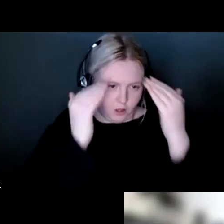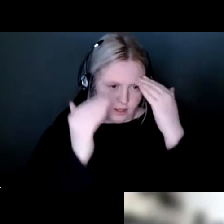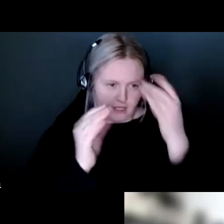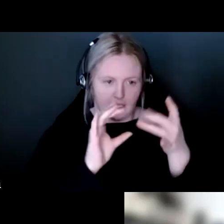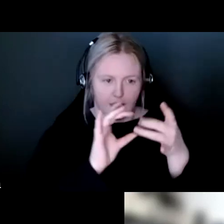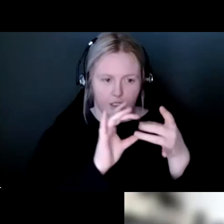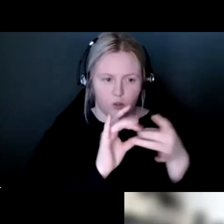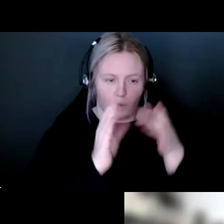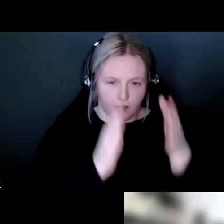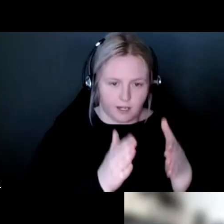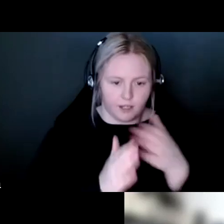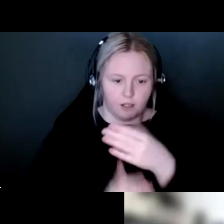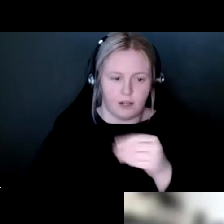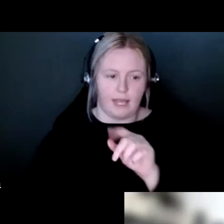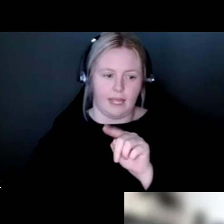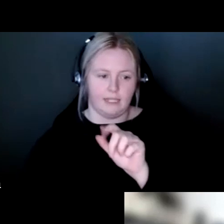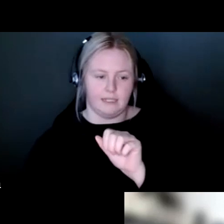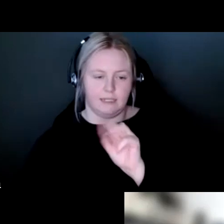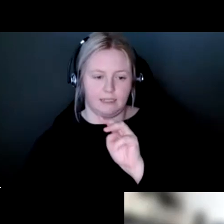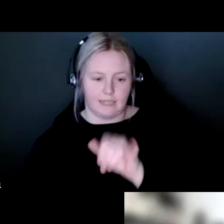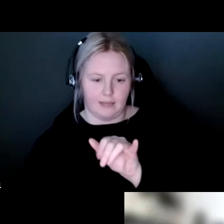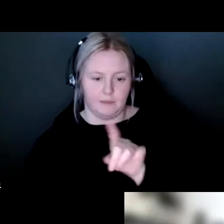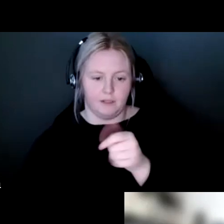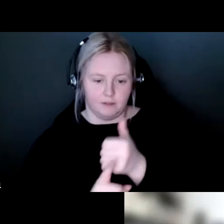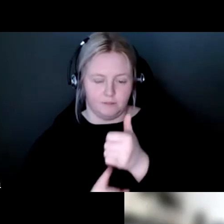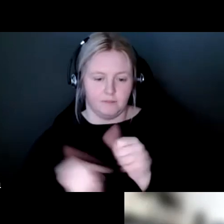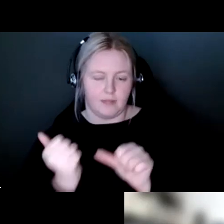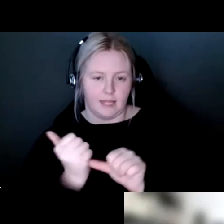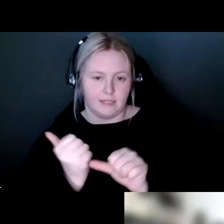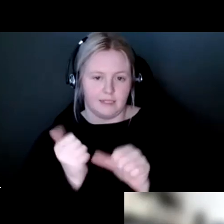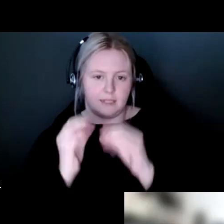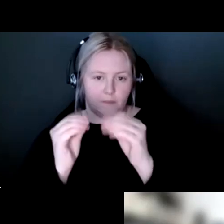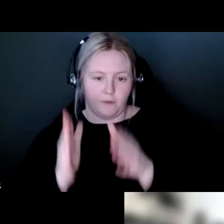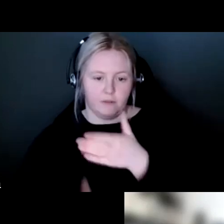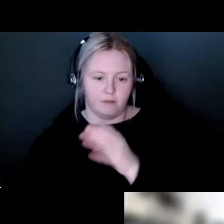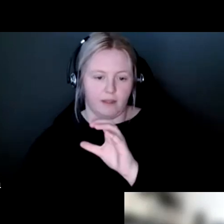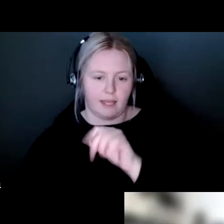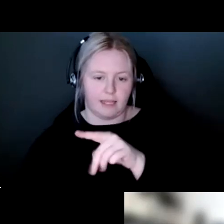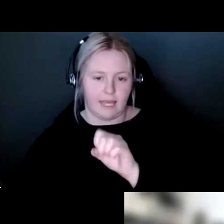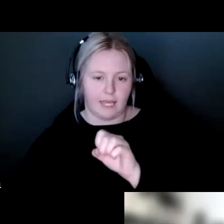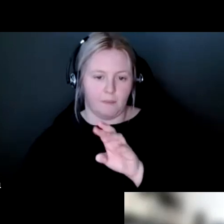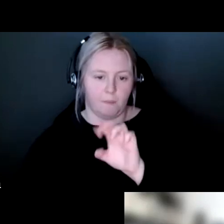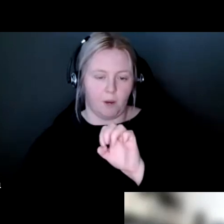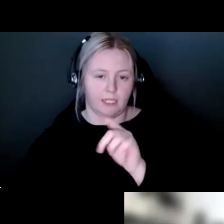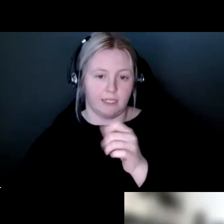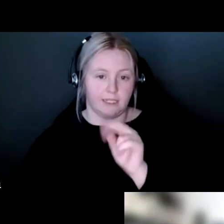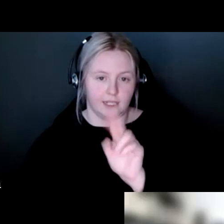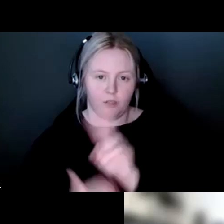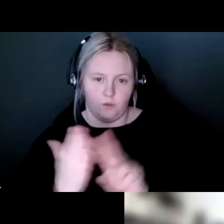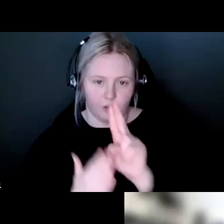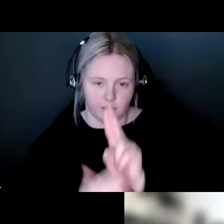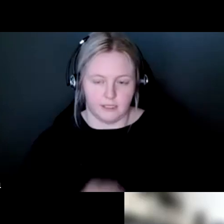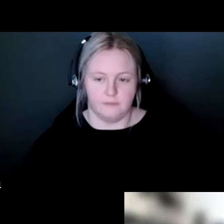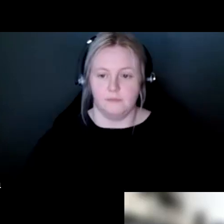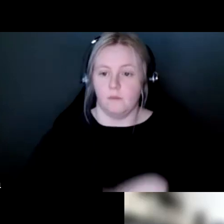Eviance. And Tammy Bernaski, who is an Assistant Professor at Cape Breton University. So after their